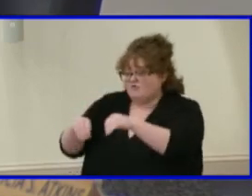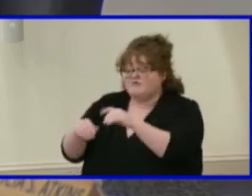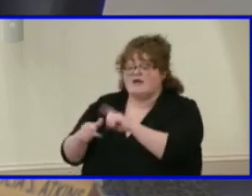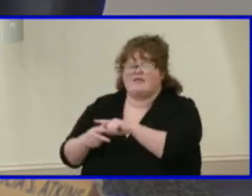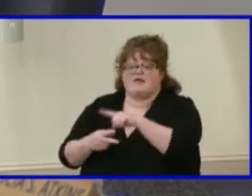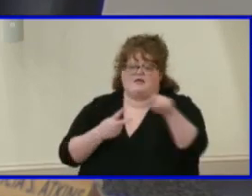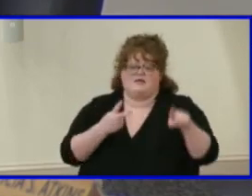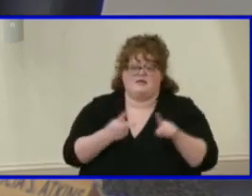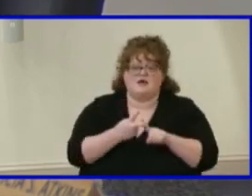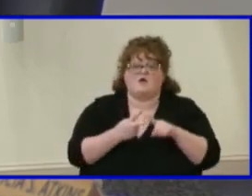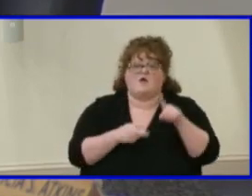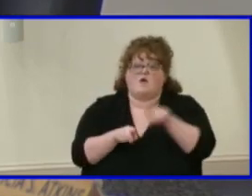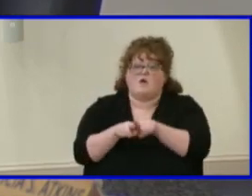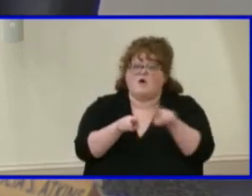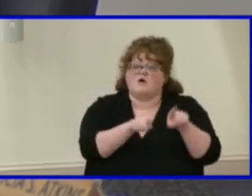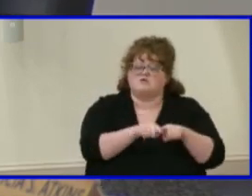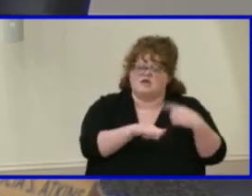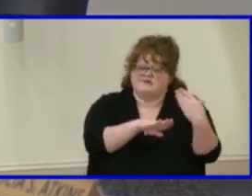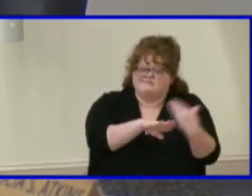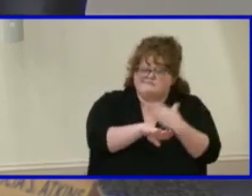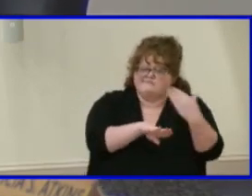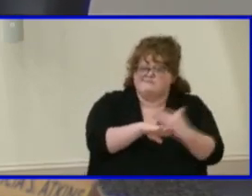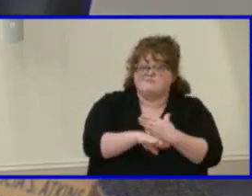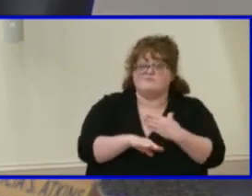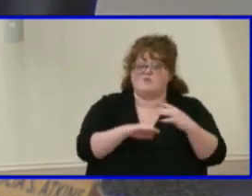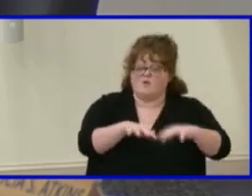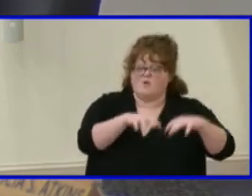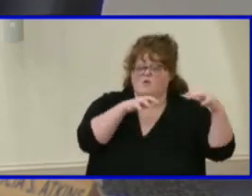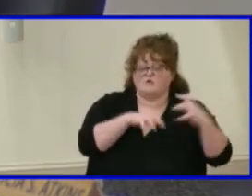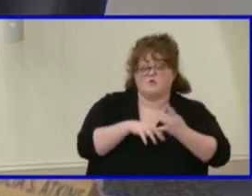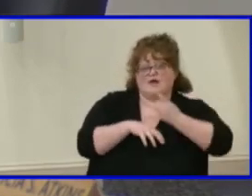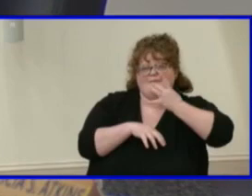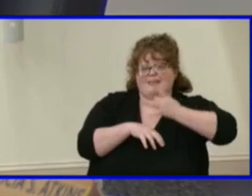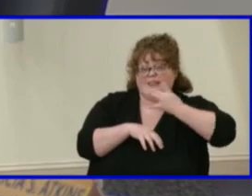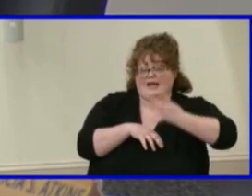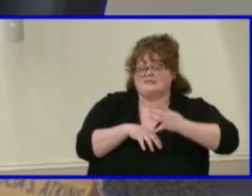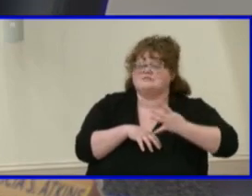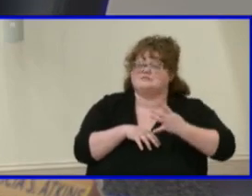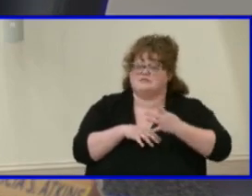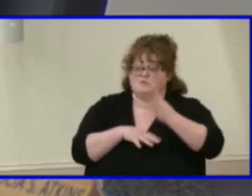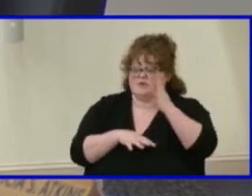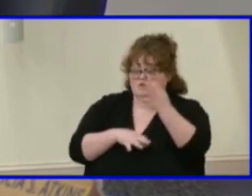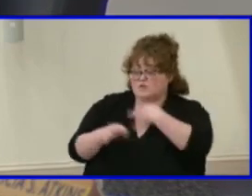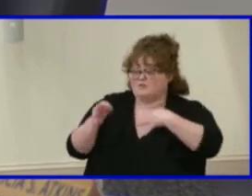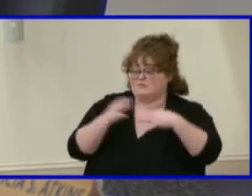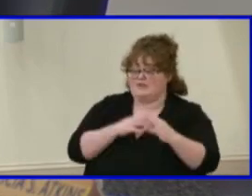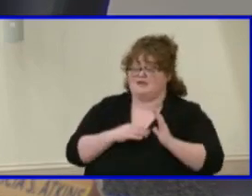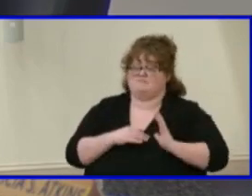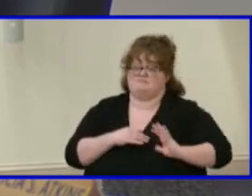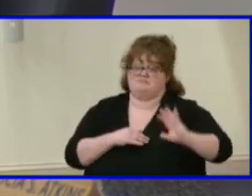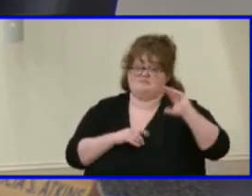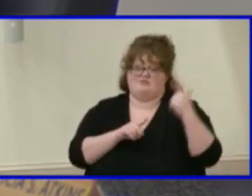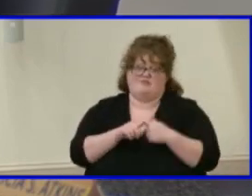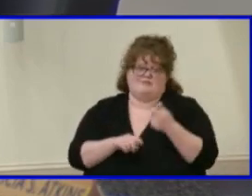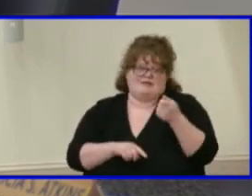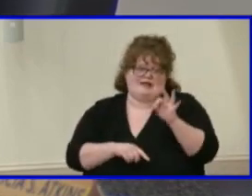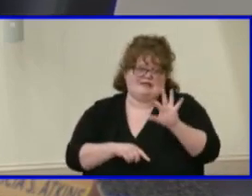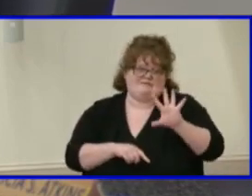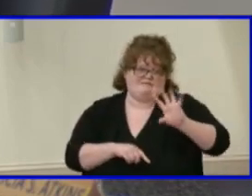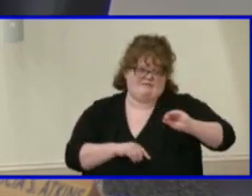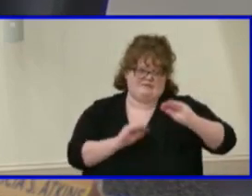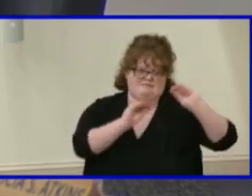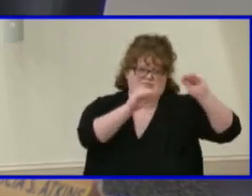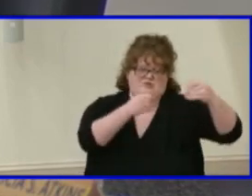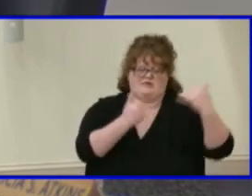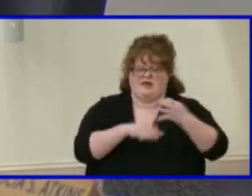auditorium lighting system at Douglas Freeman High School, replacing the original lighting from the 50s. And so, I can't thank Ms. O